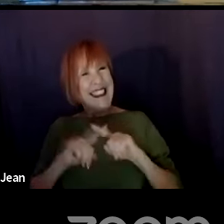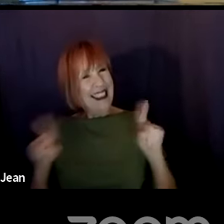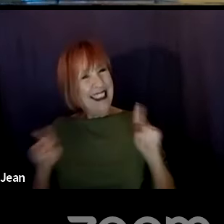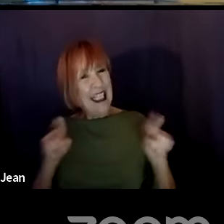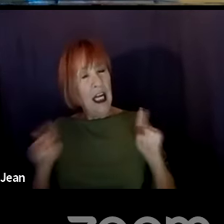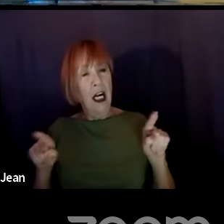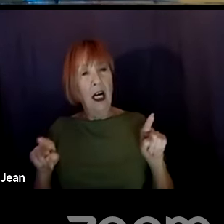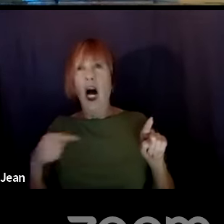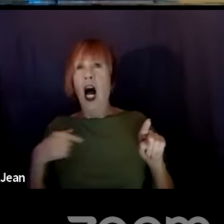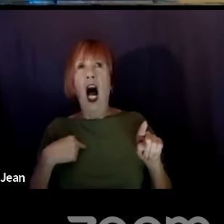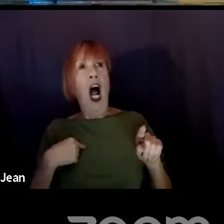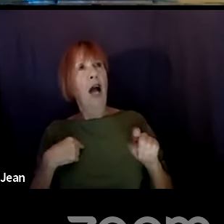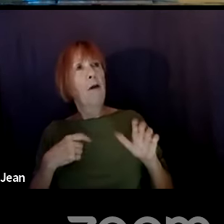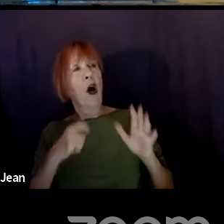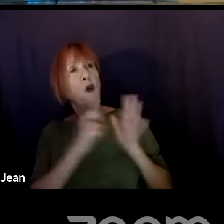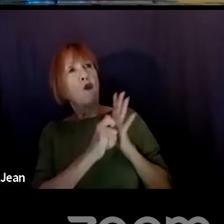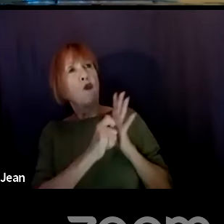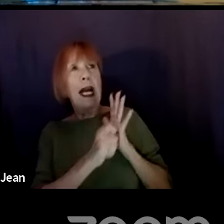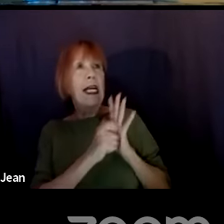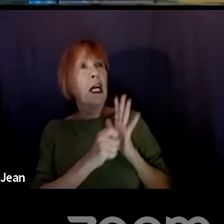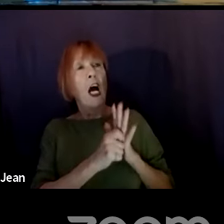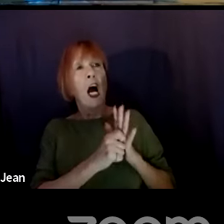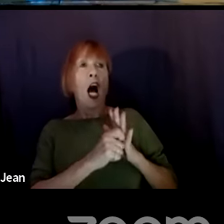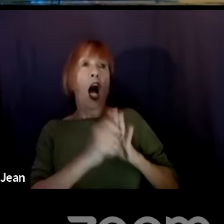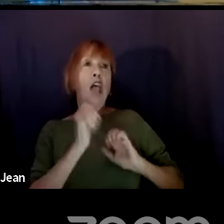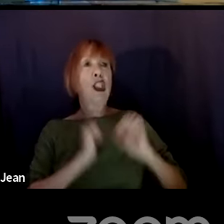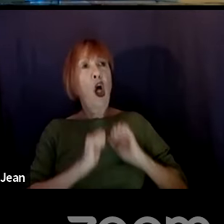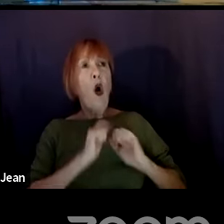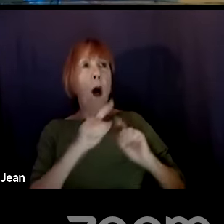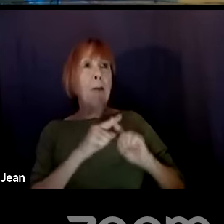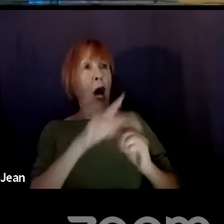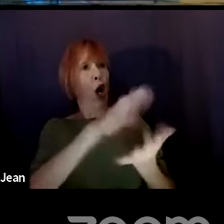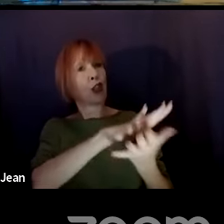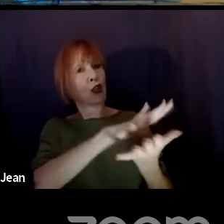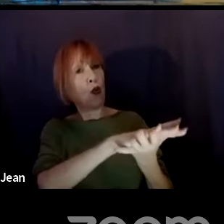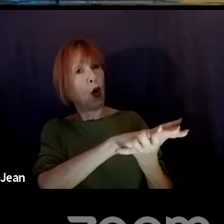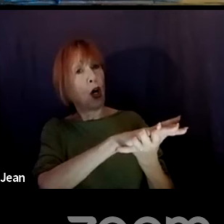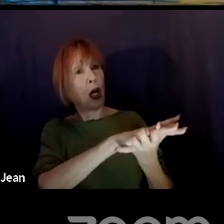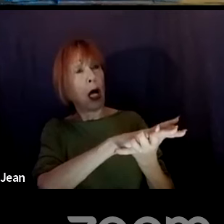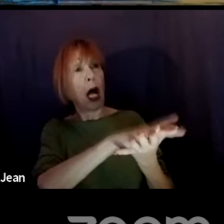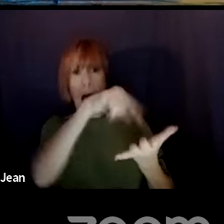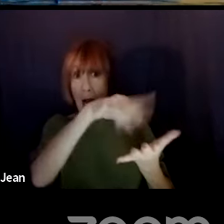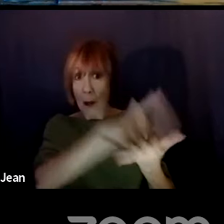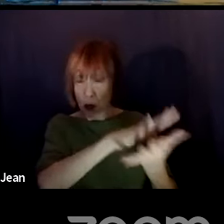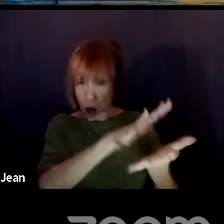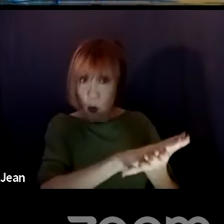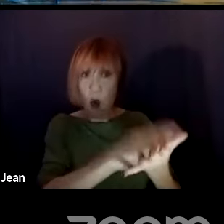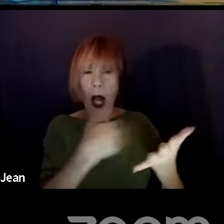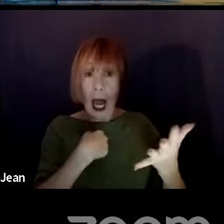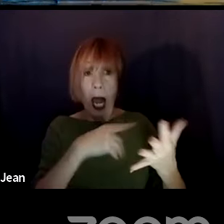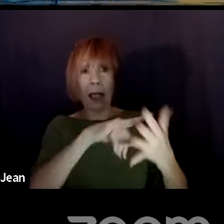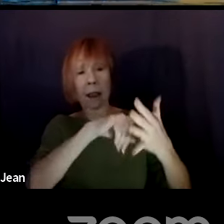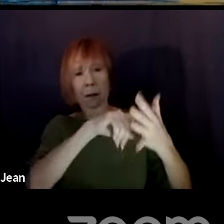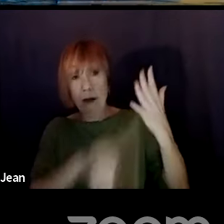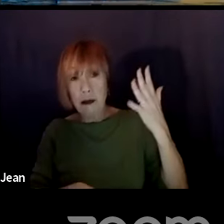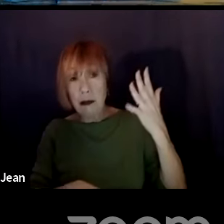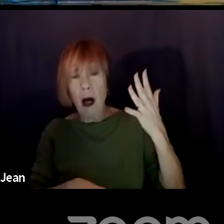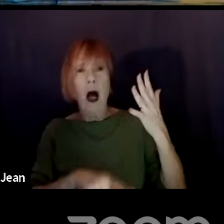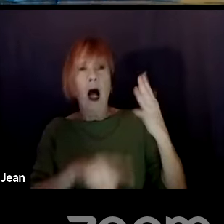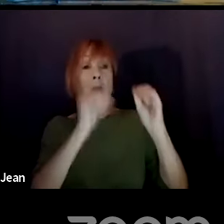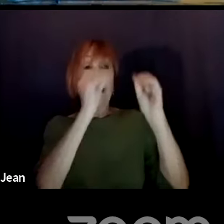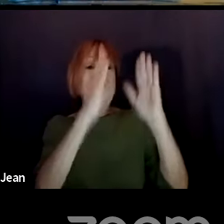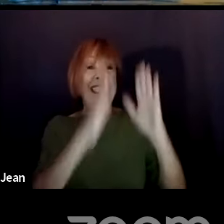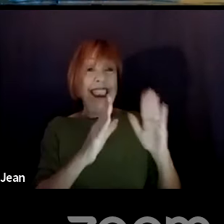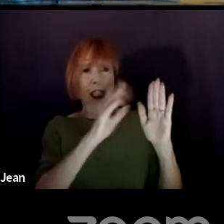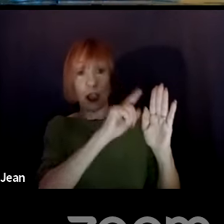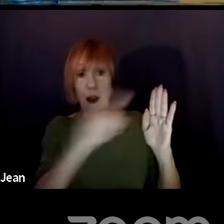I'm doing a show, I'm writing a show about a school and in the school, the, uh, teachers are